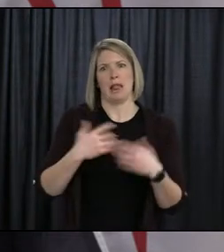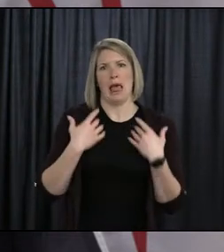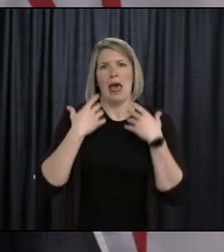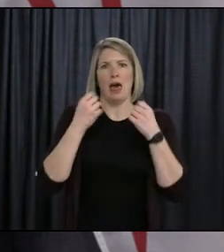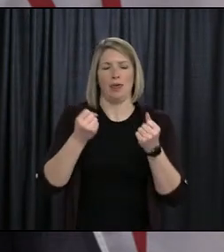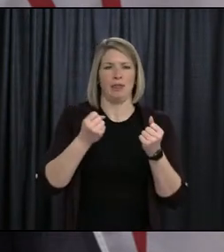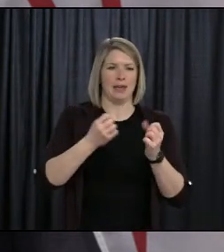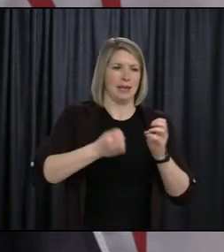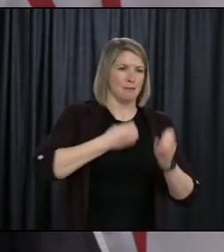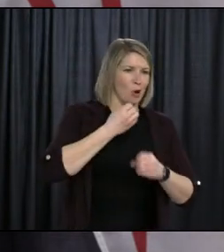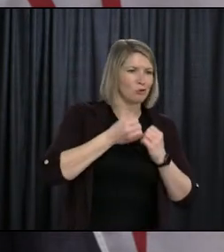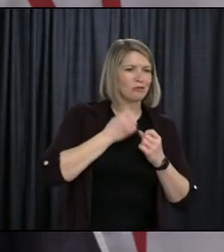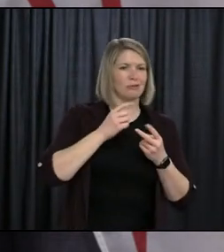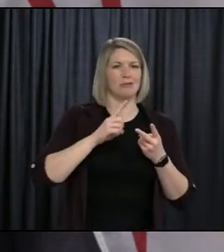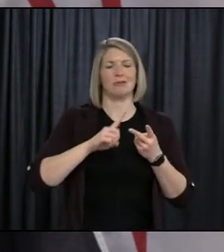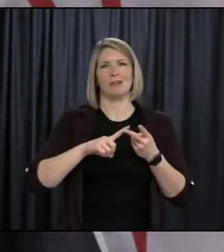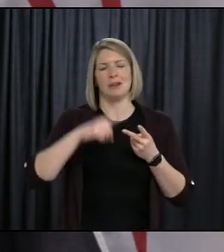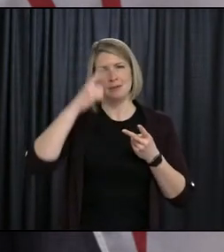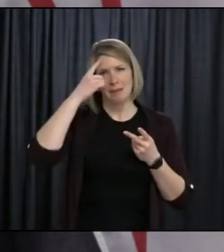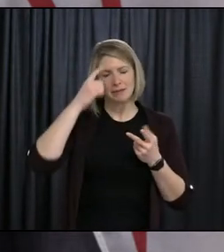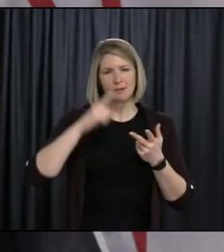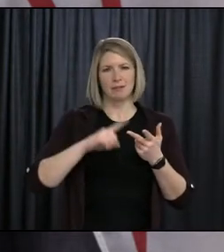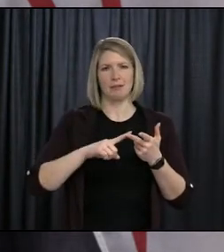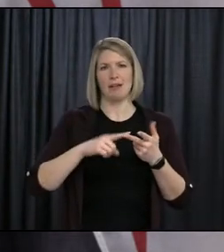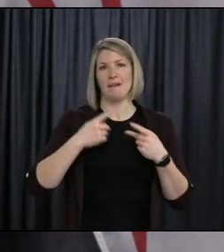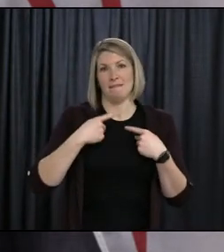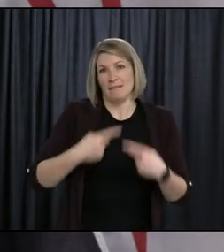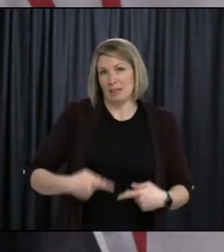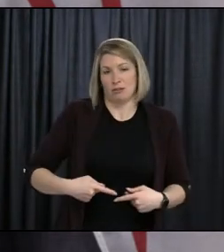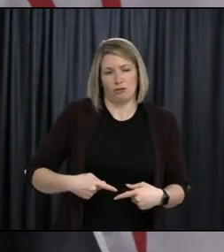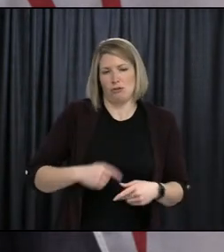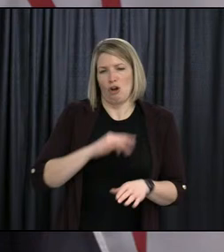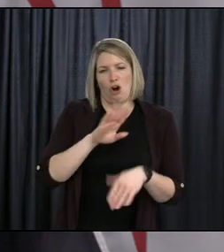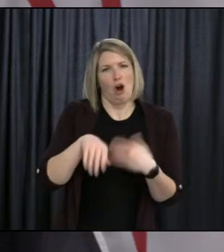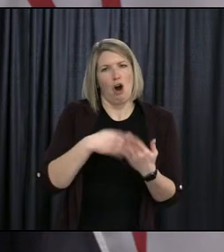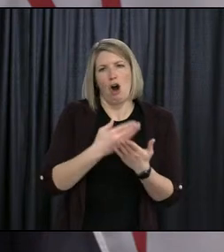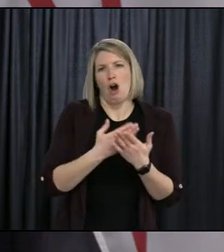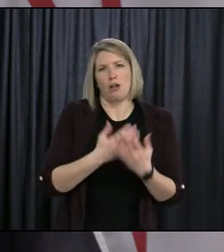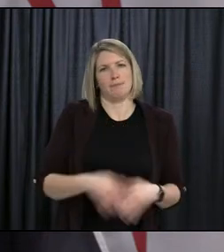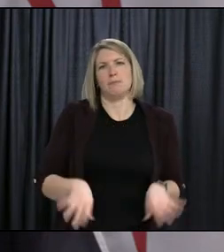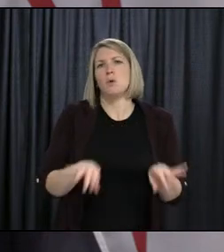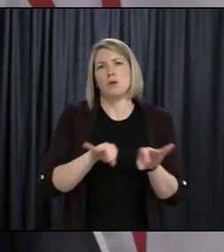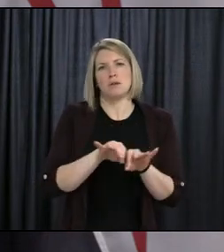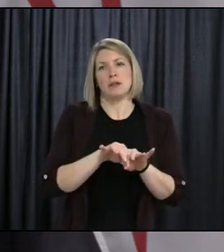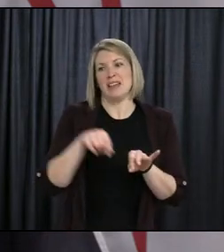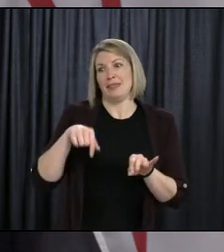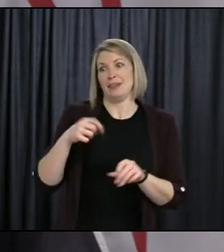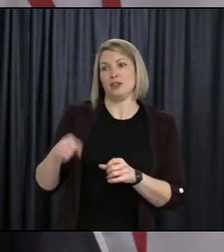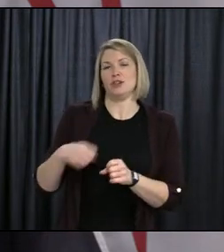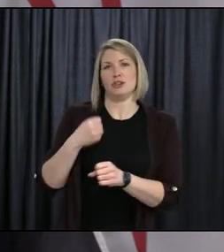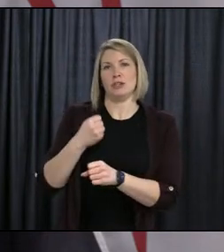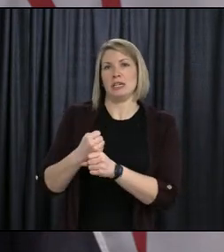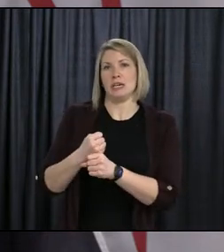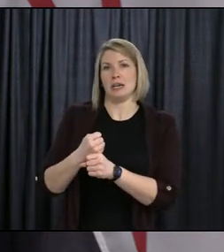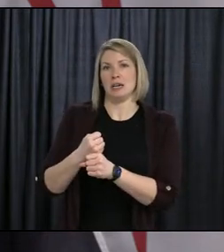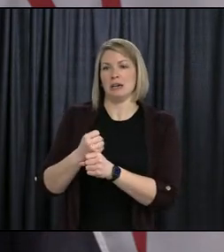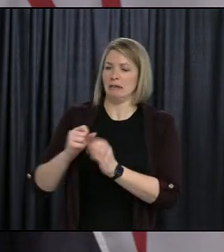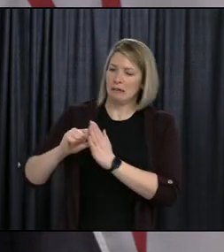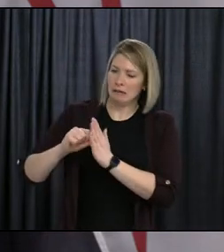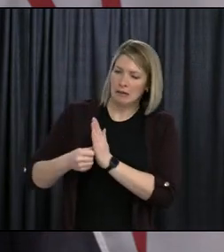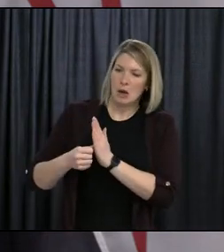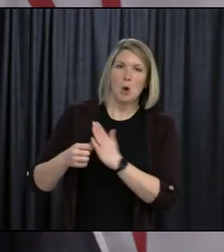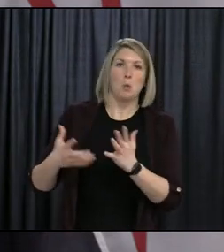health of all of our students, and teachers know that and understand that. We've emphasized throughout this year the importance of relationships,